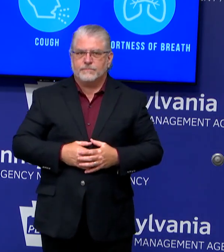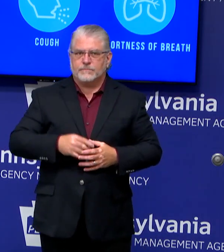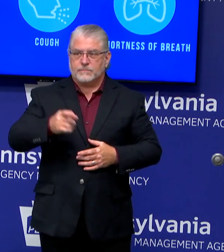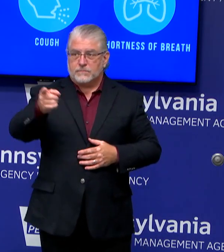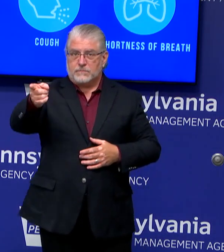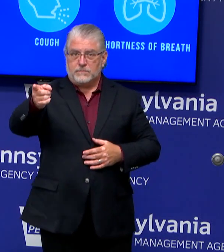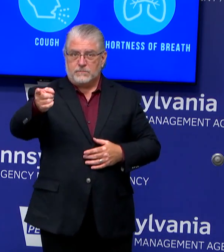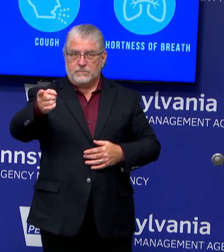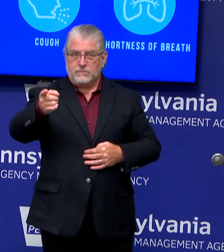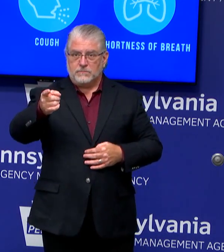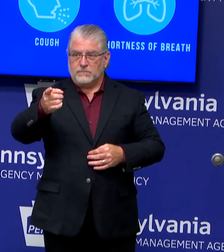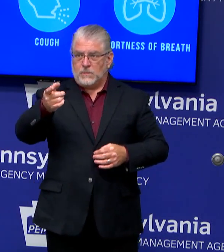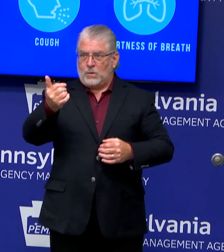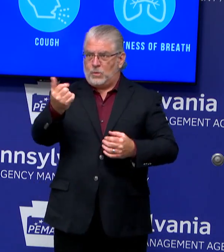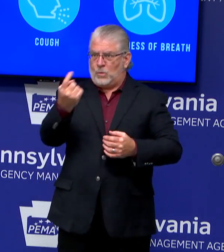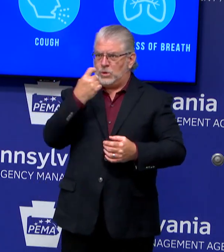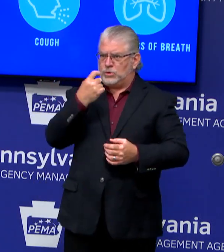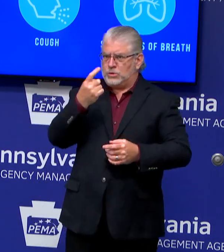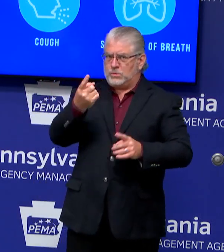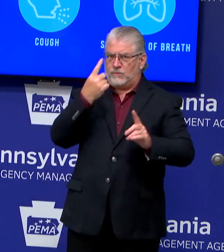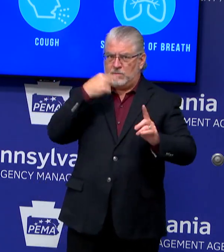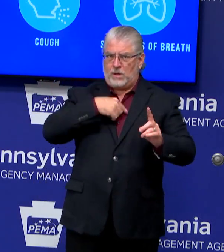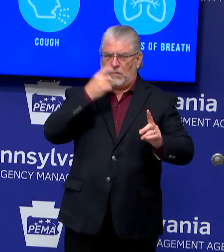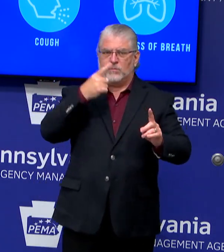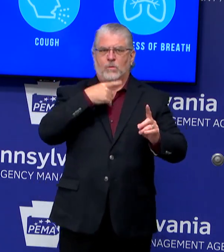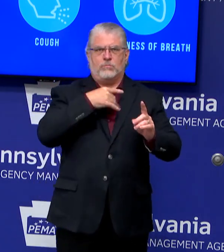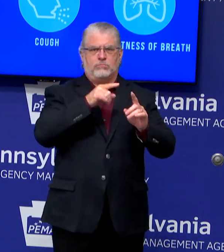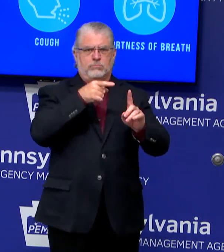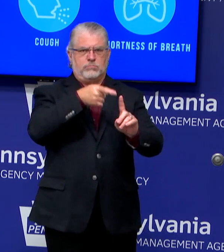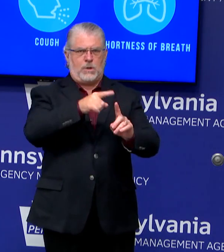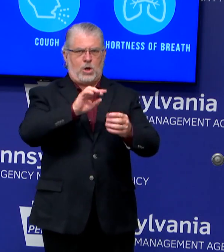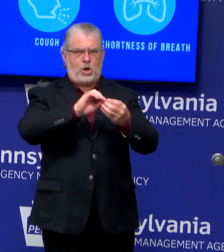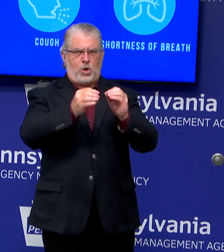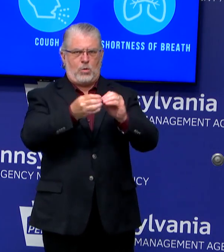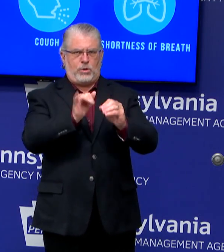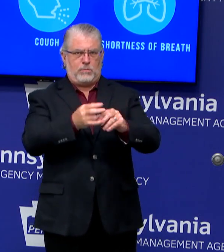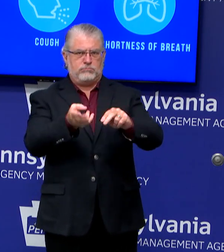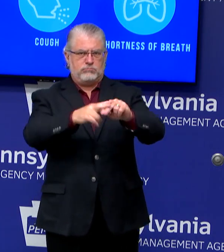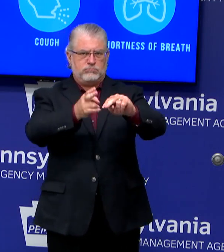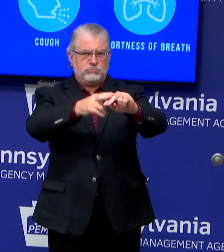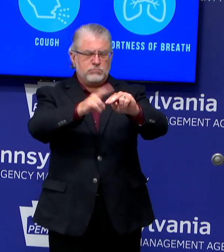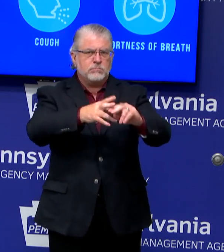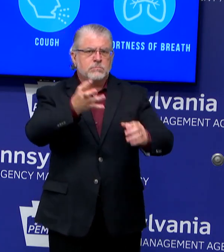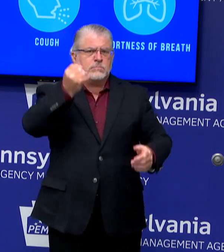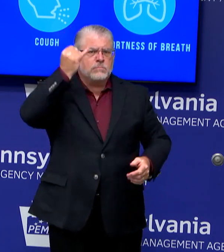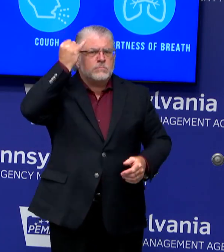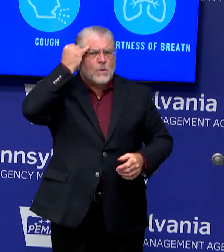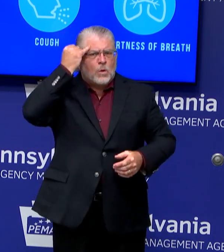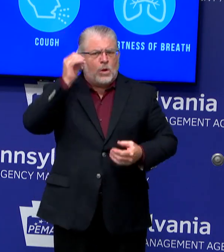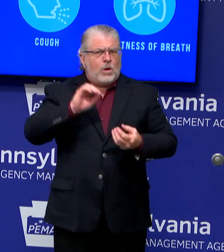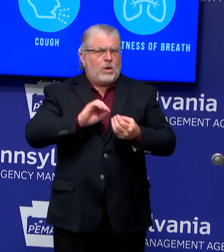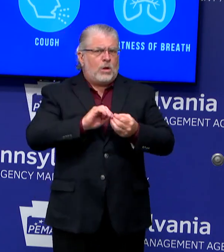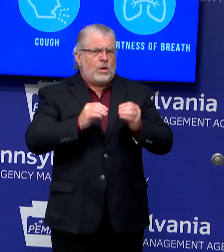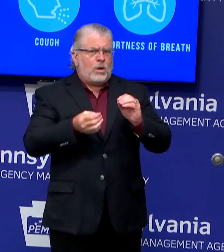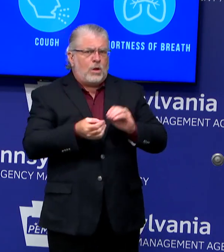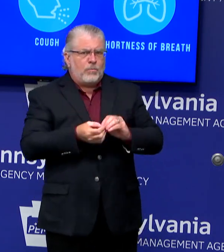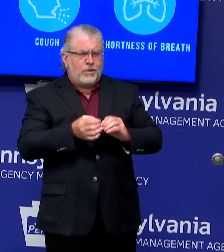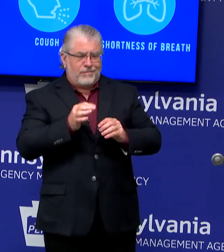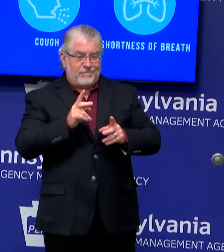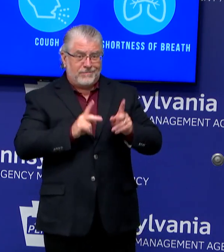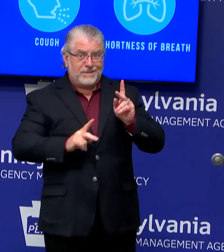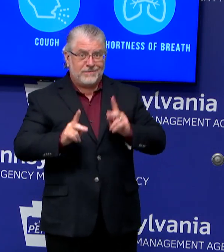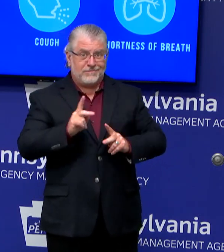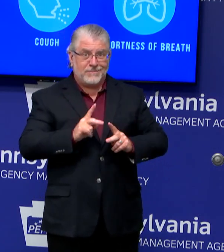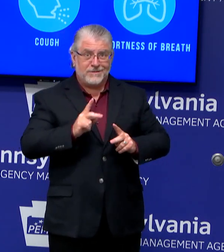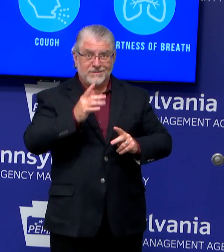or. Well. In regard to a rising case count. Sure. If an outbreak does happen, what threshold will be used to possibly go back